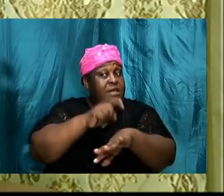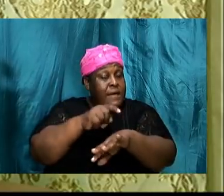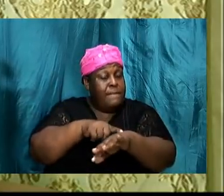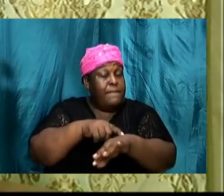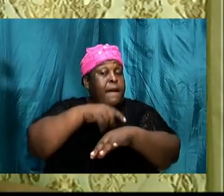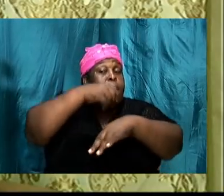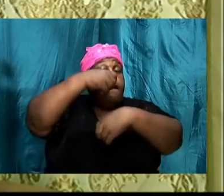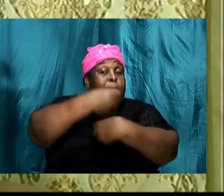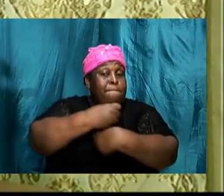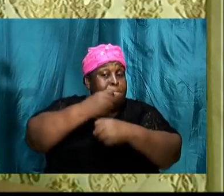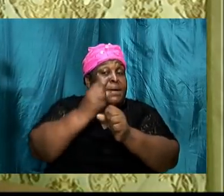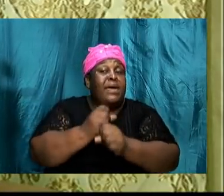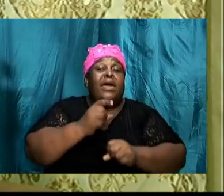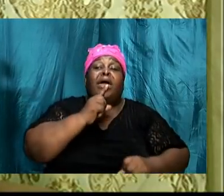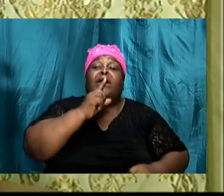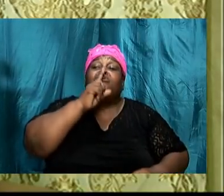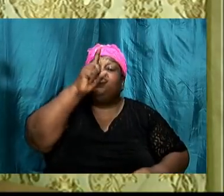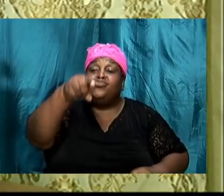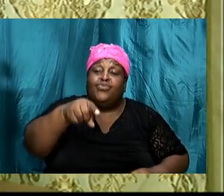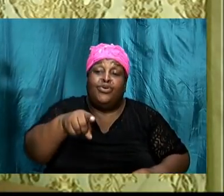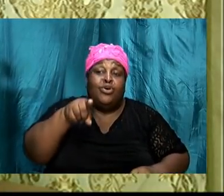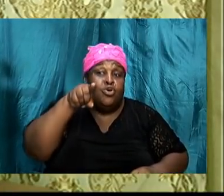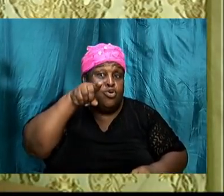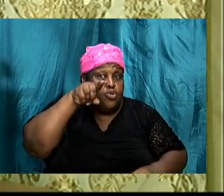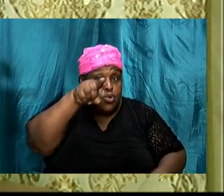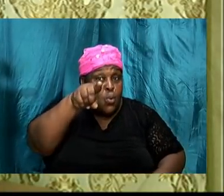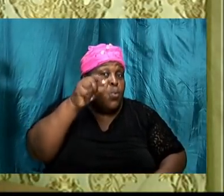make sure that you hear from God